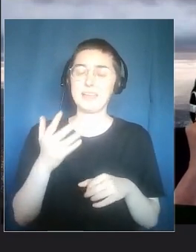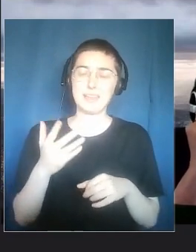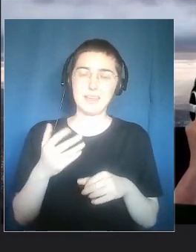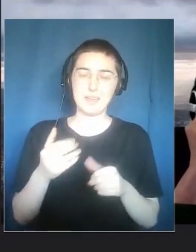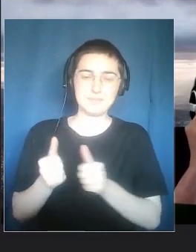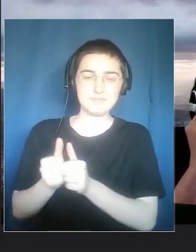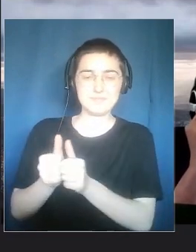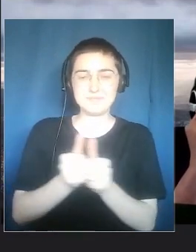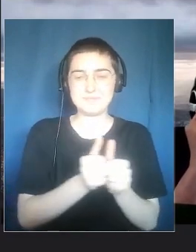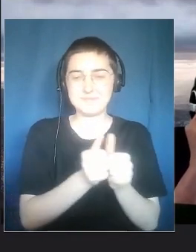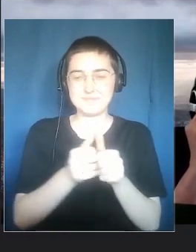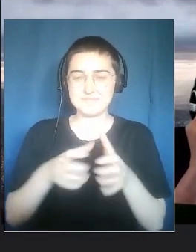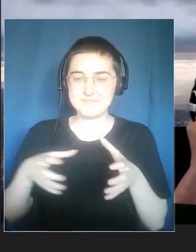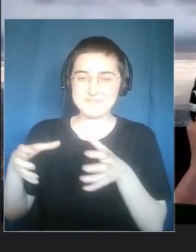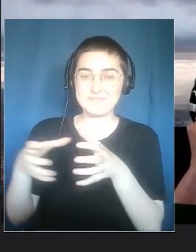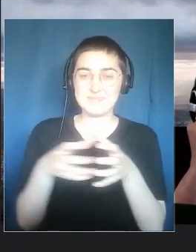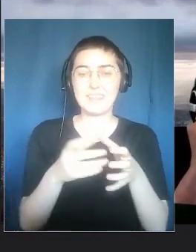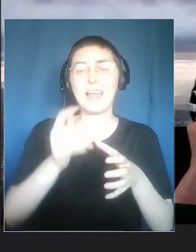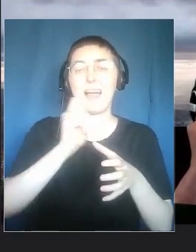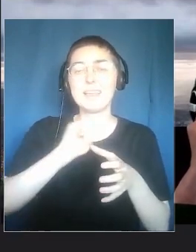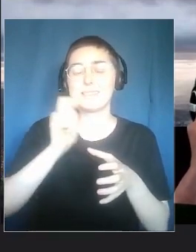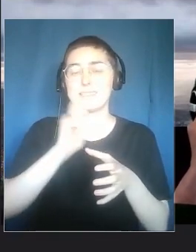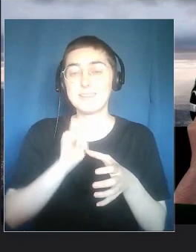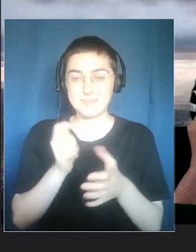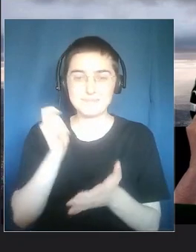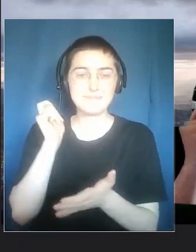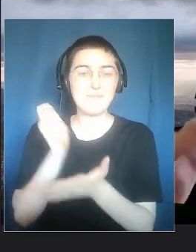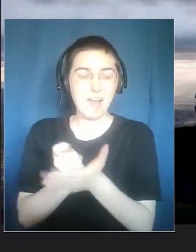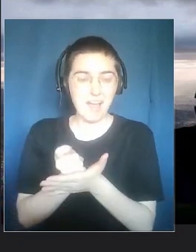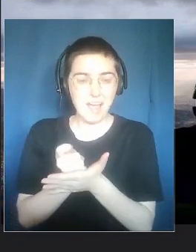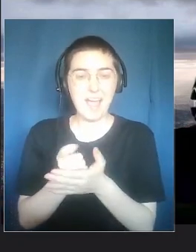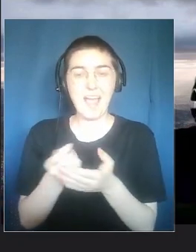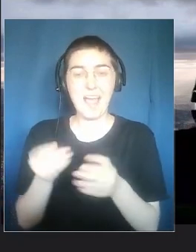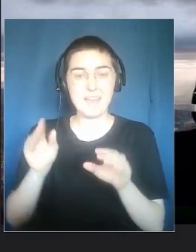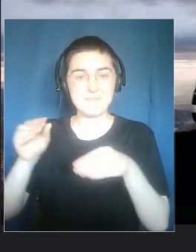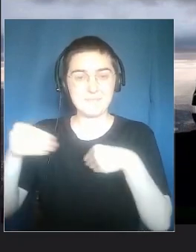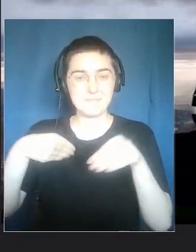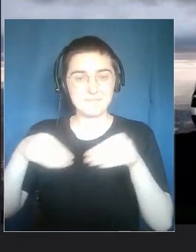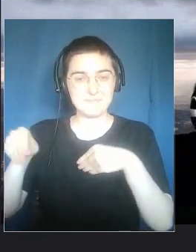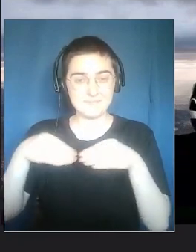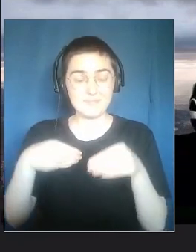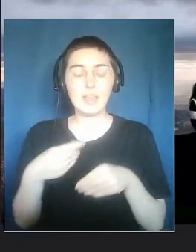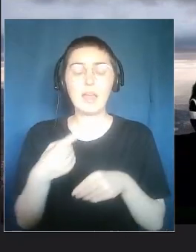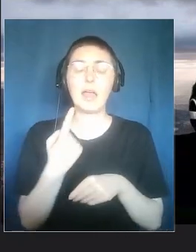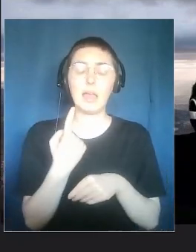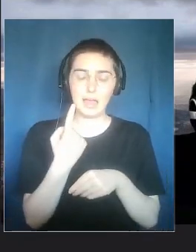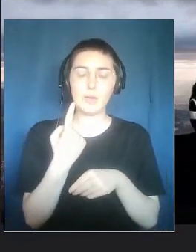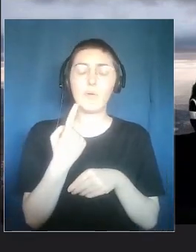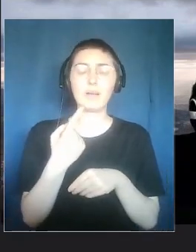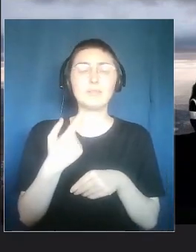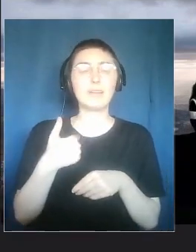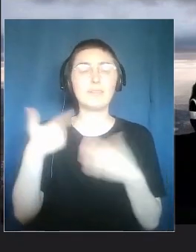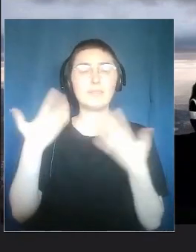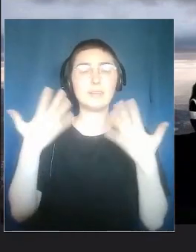went through the city, we had some ice cream.